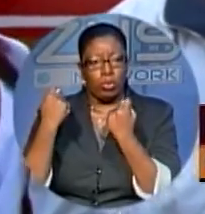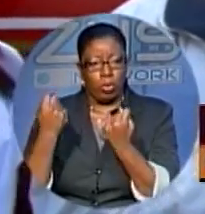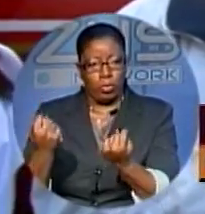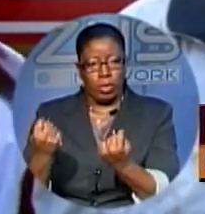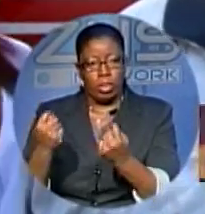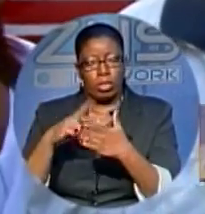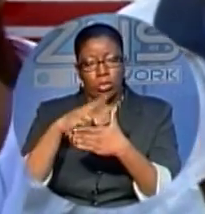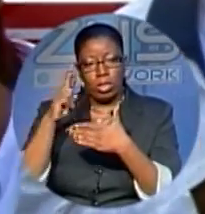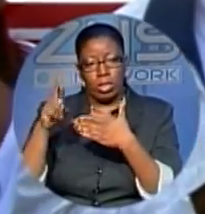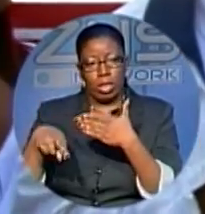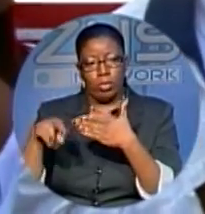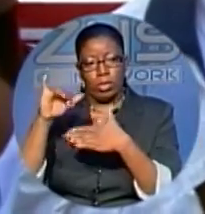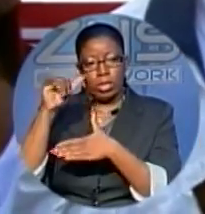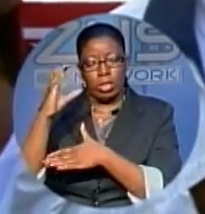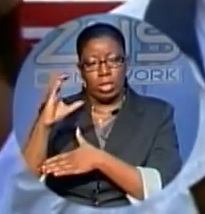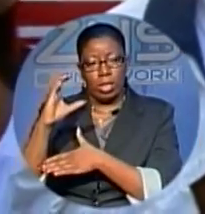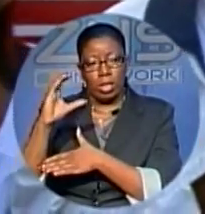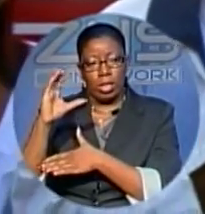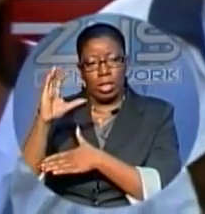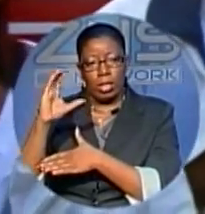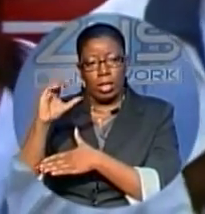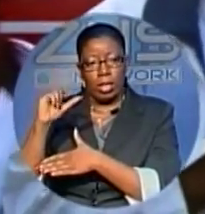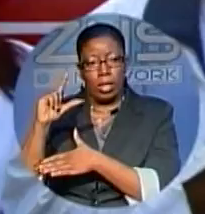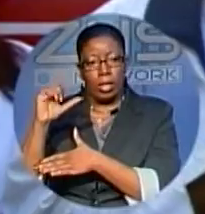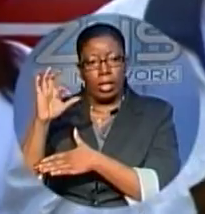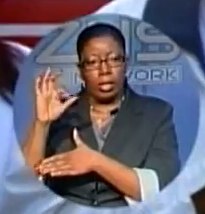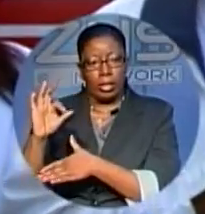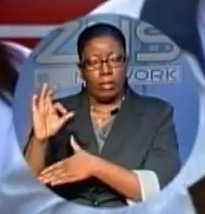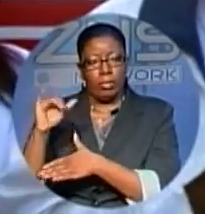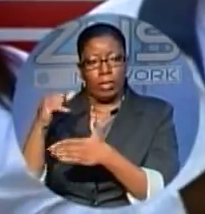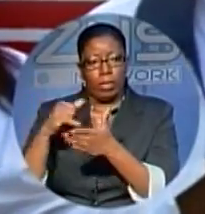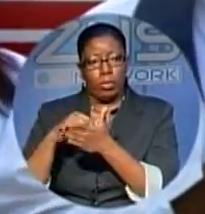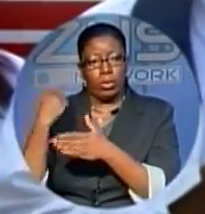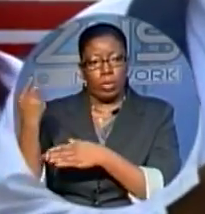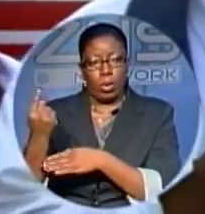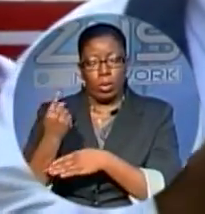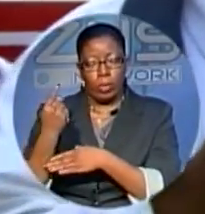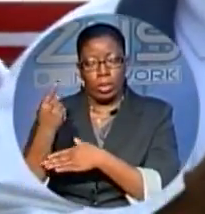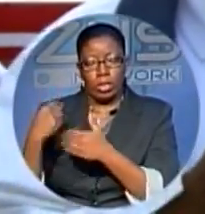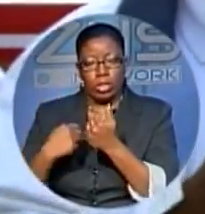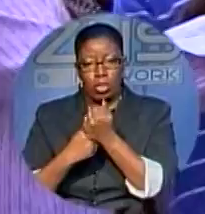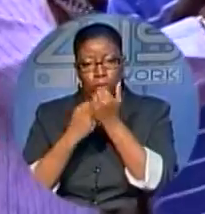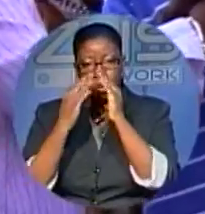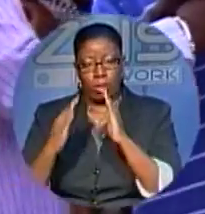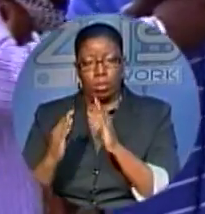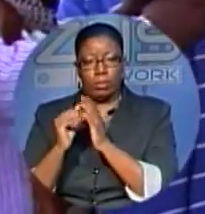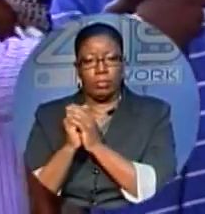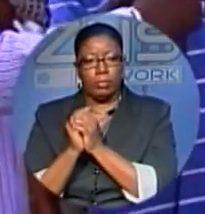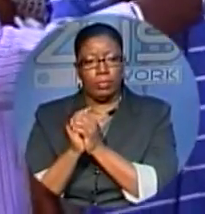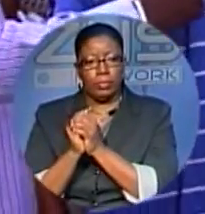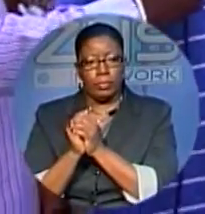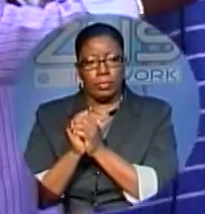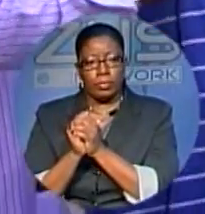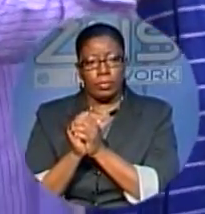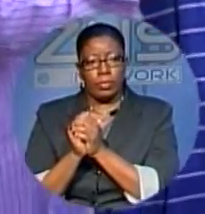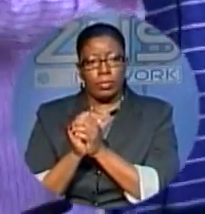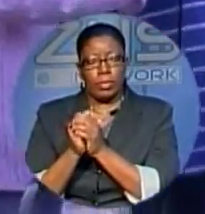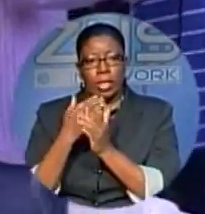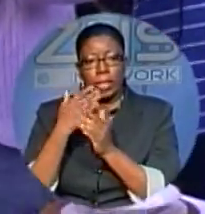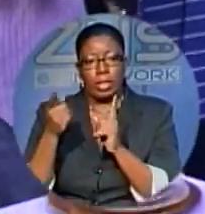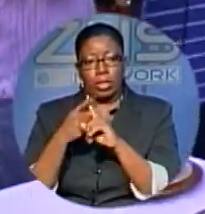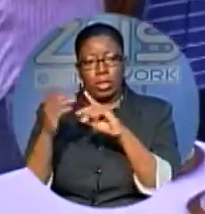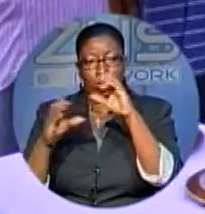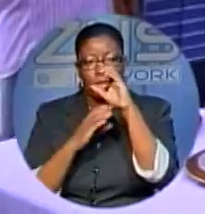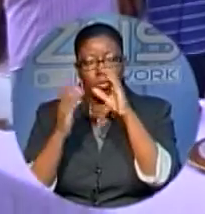it was Jay's Heathcliff. It was always Oscar Porter, Ruth Nell. Well, thanks to contractor